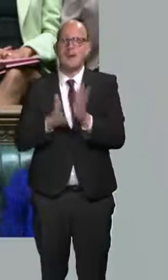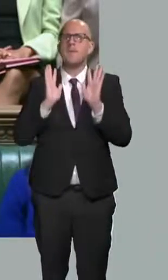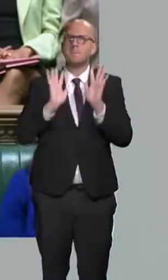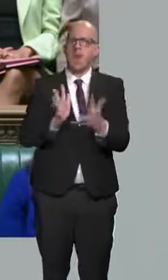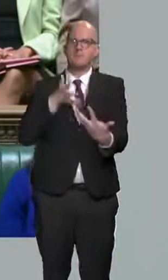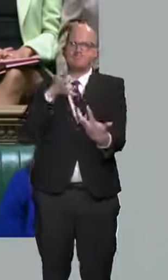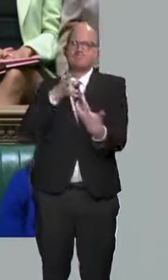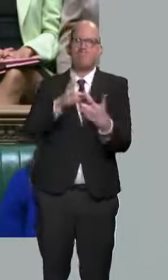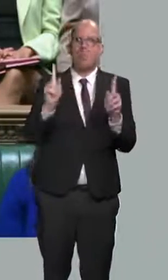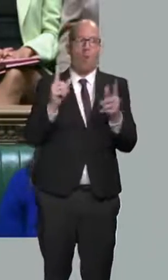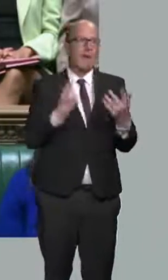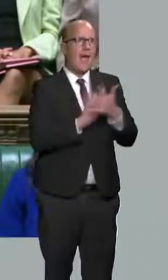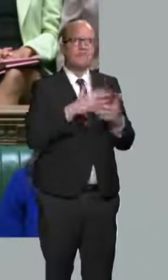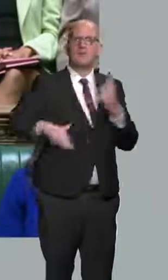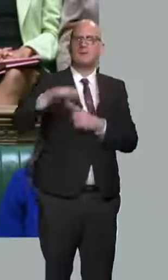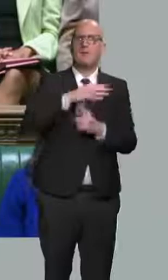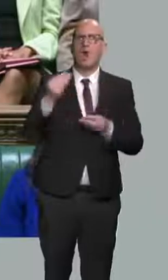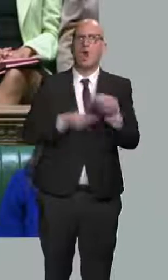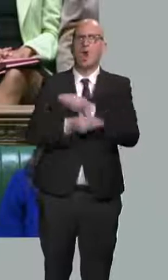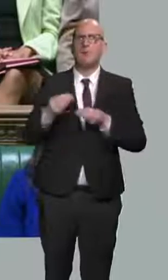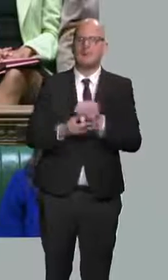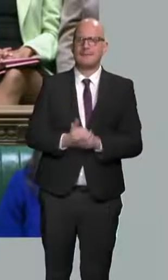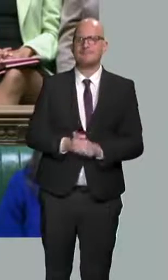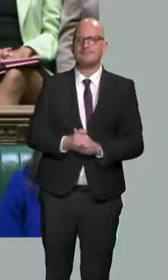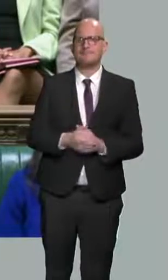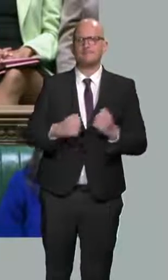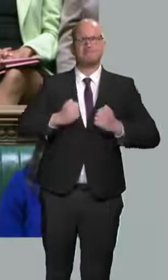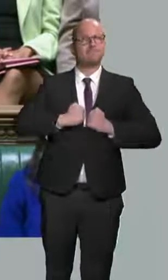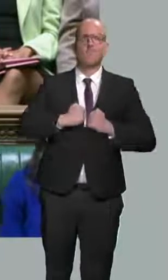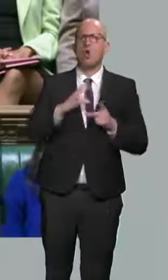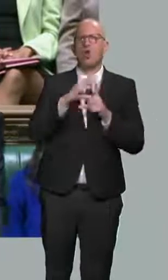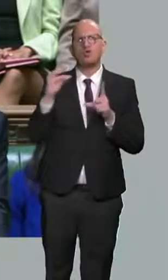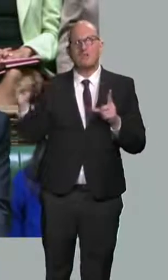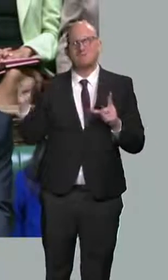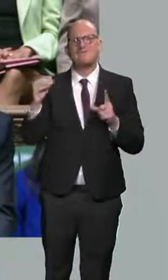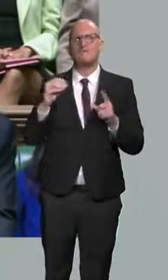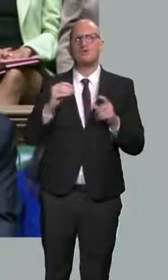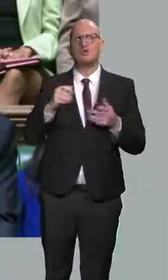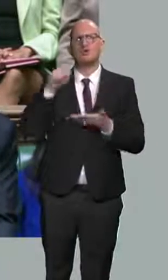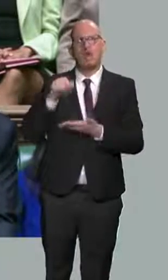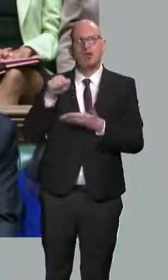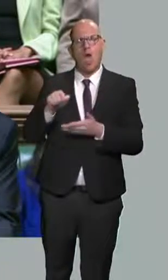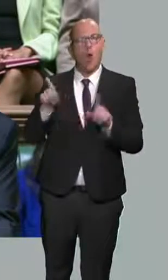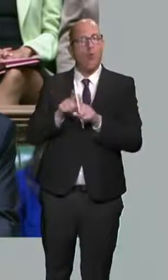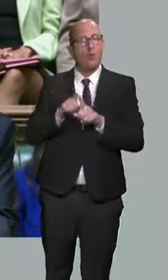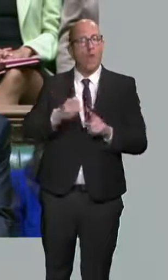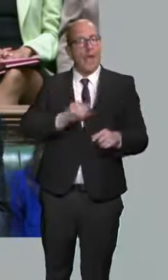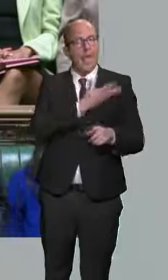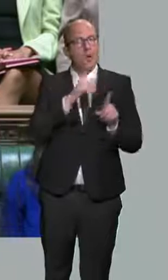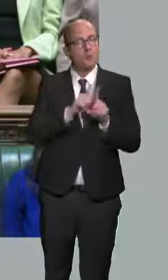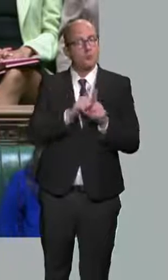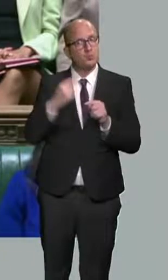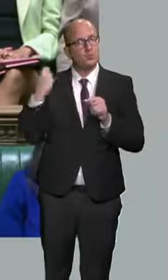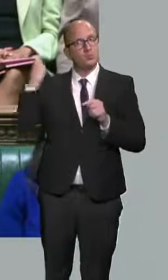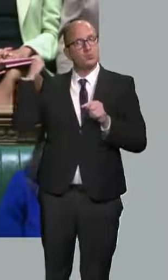of the time. A clear goal for Conservative Chancellors and even some Labour ones has been to cut income